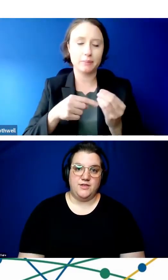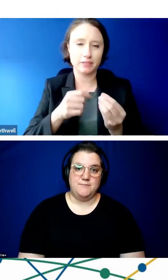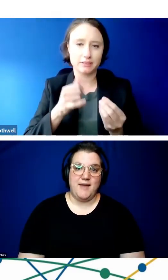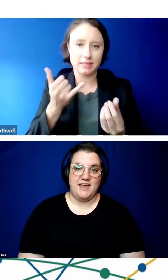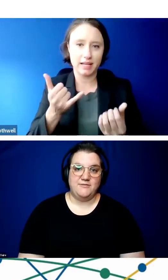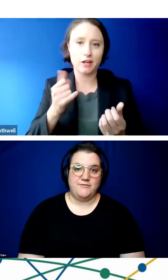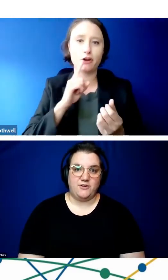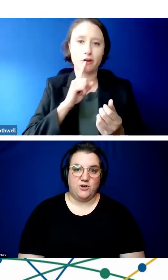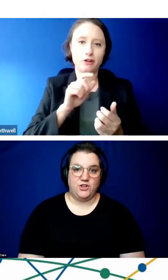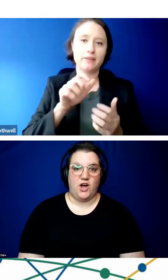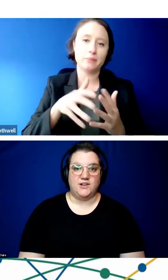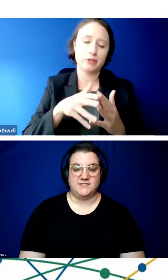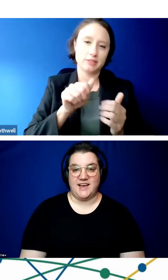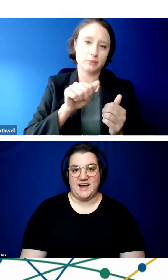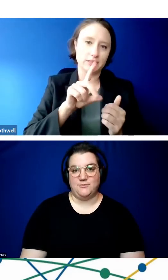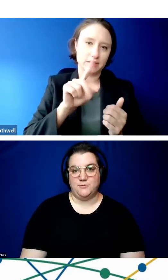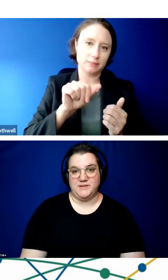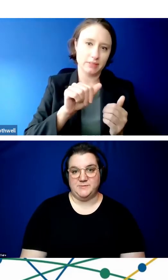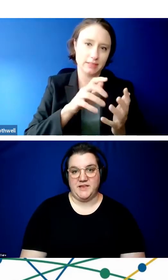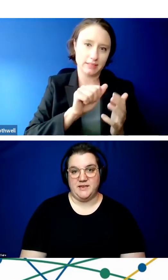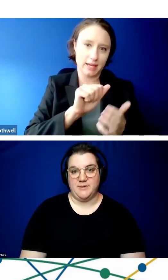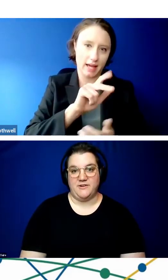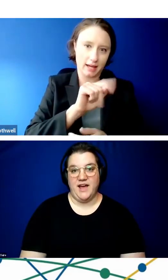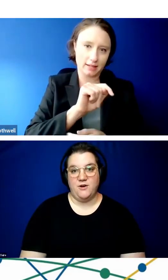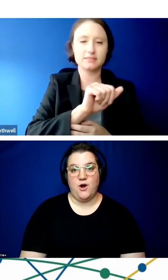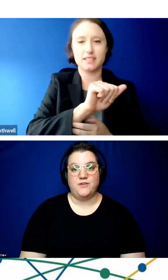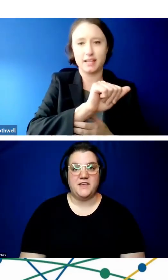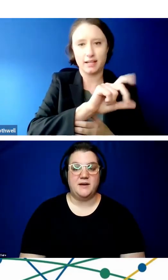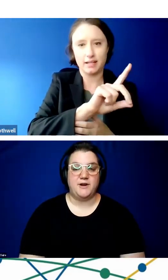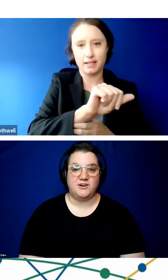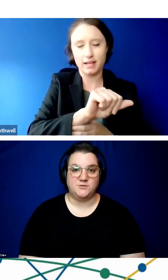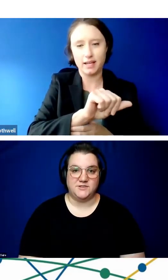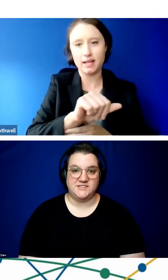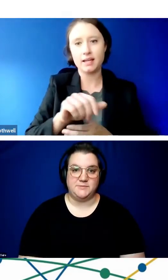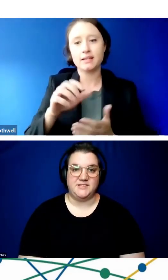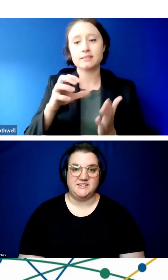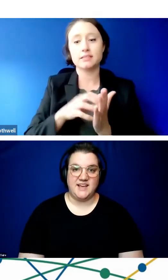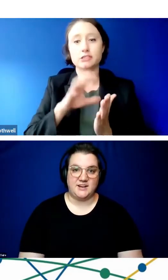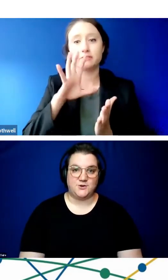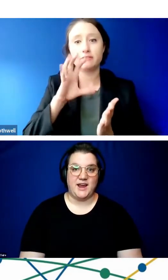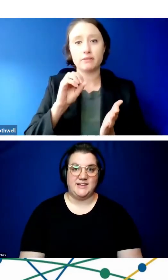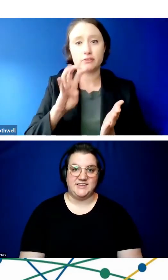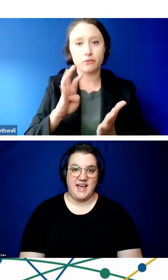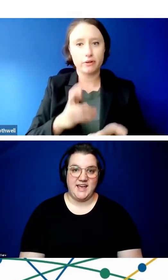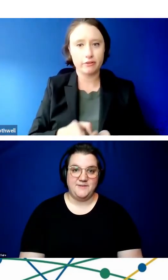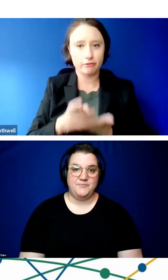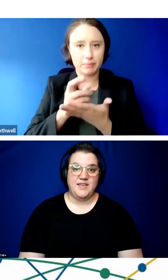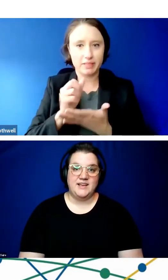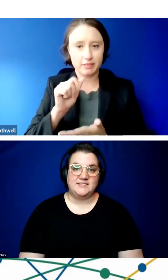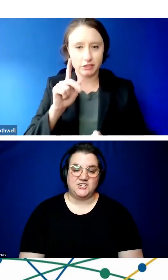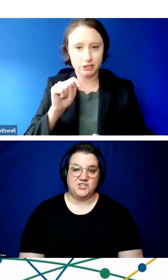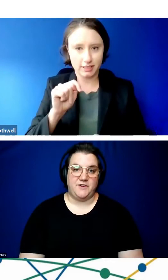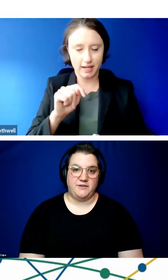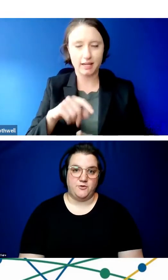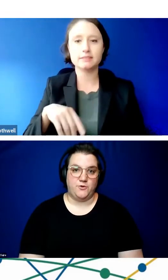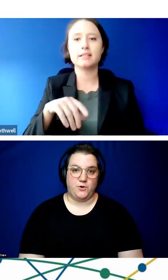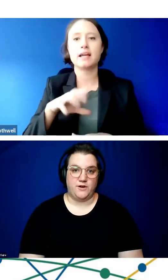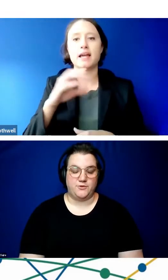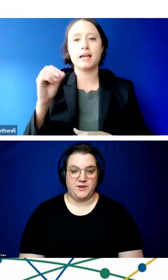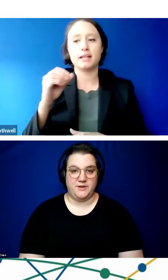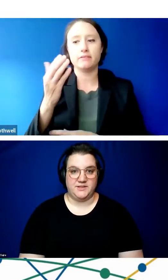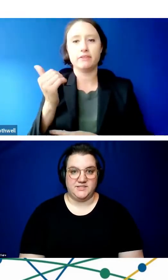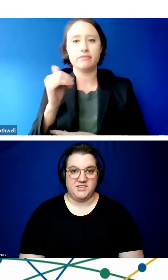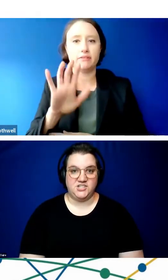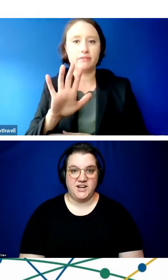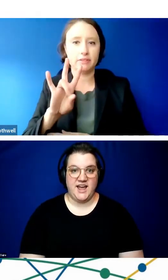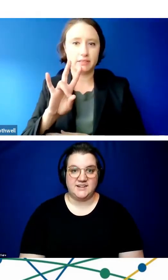The main federal laws that I will be speaking about now are the Americans with Disabilities Act or ADA, Section 504